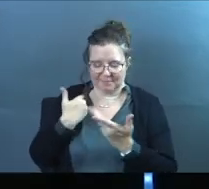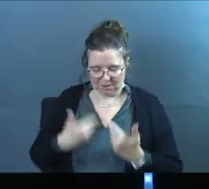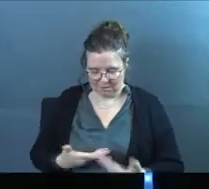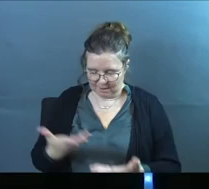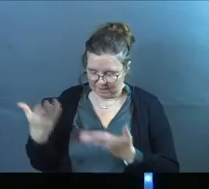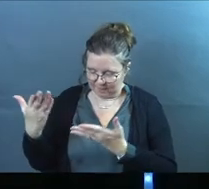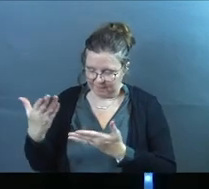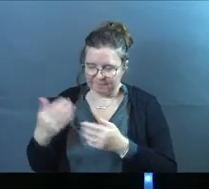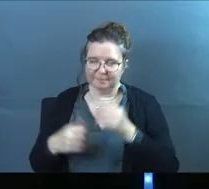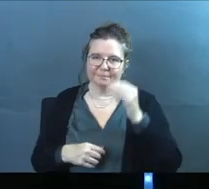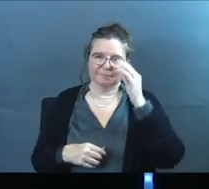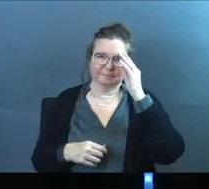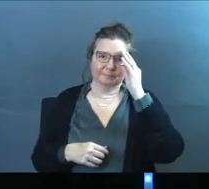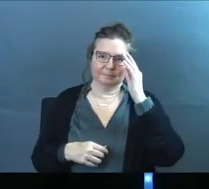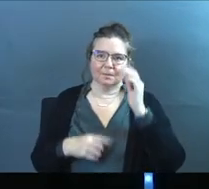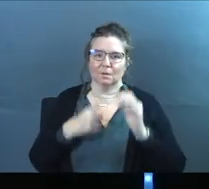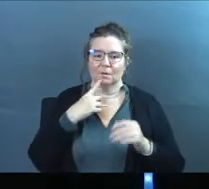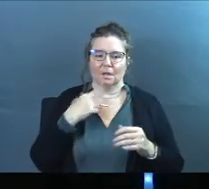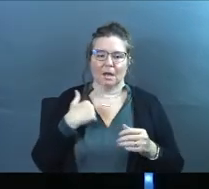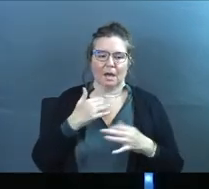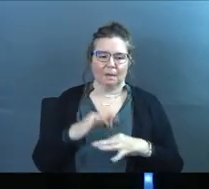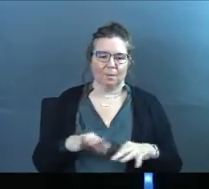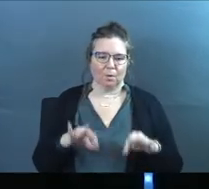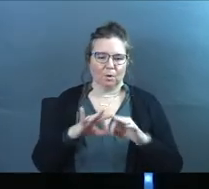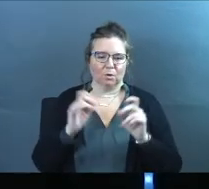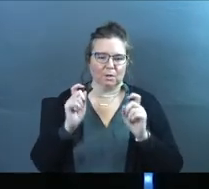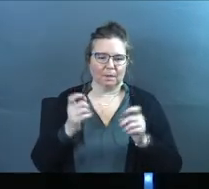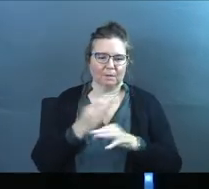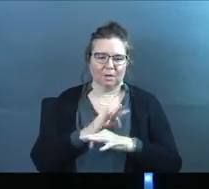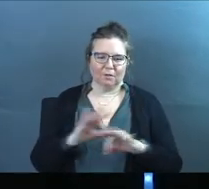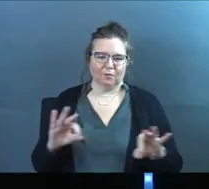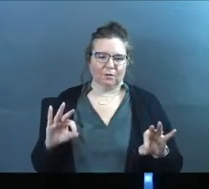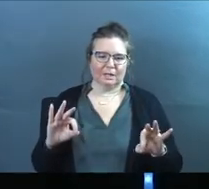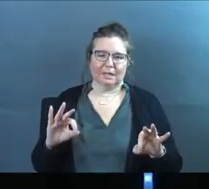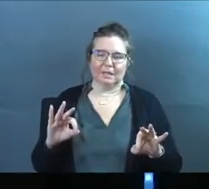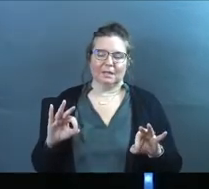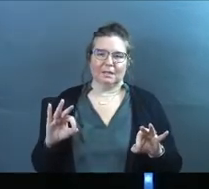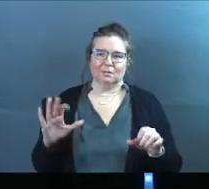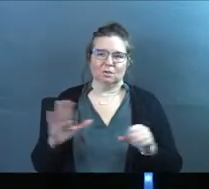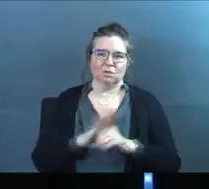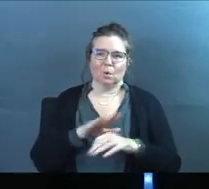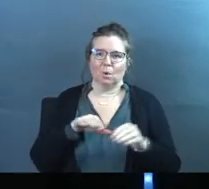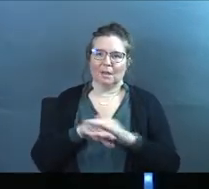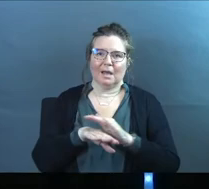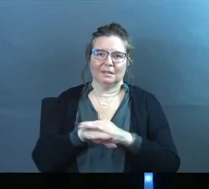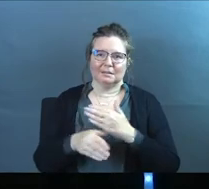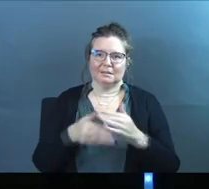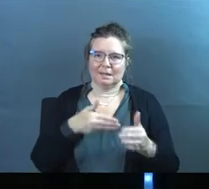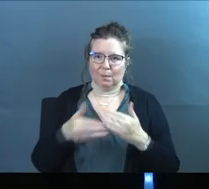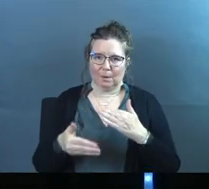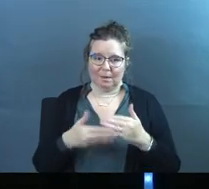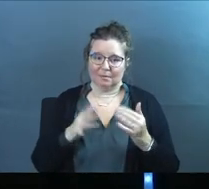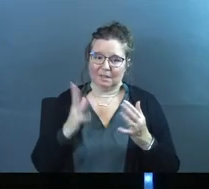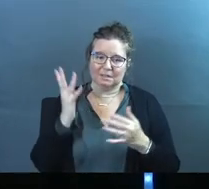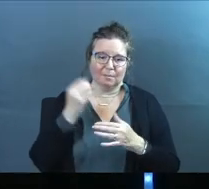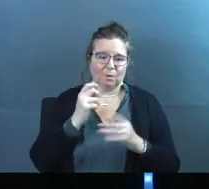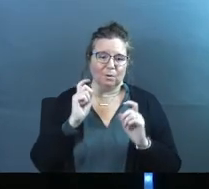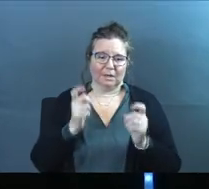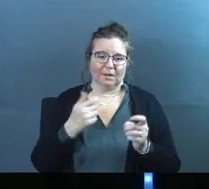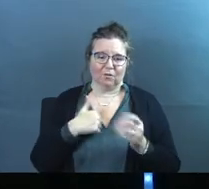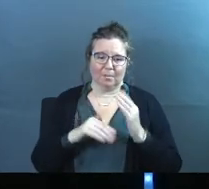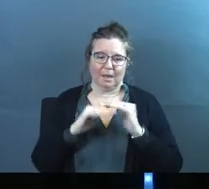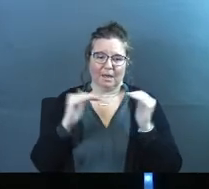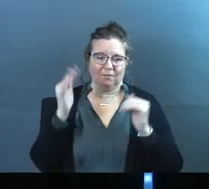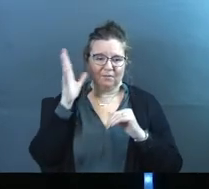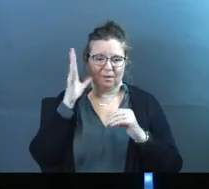And you love me anyway. And you say that I'm worthy. You give me free, total access anyway. Isn't that a beautiful gift for